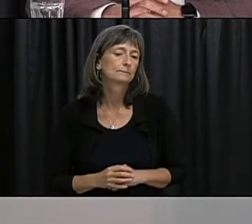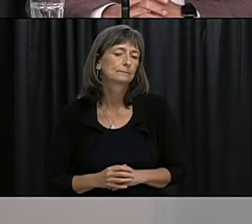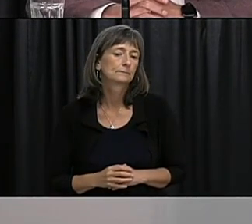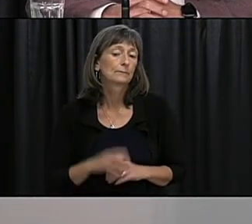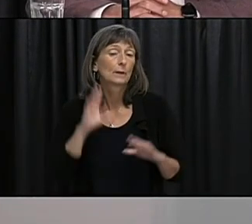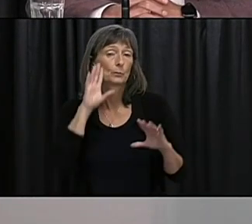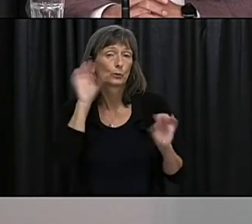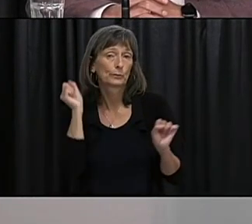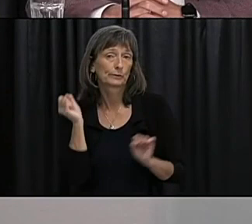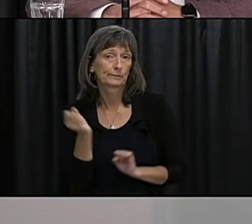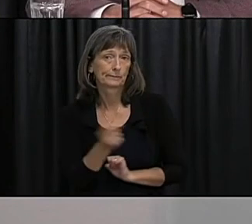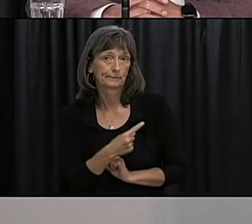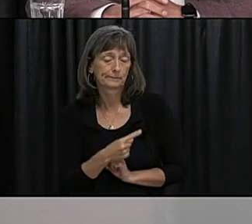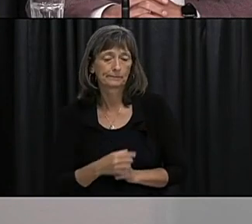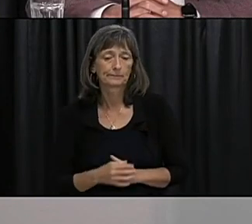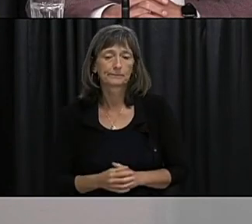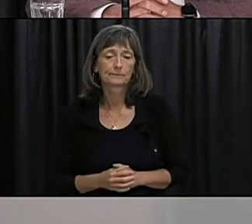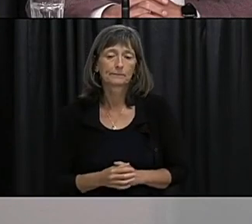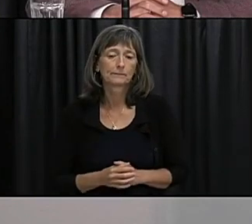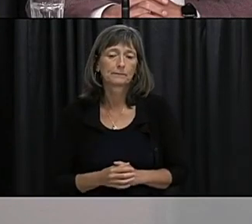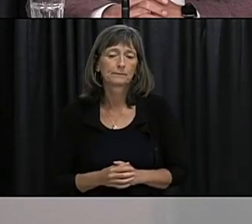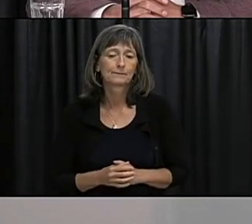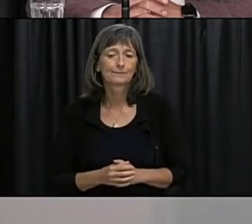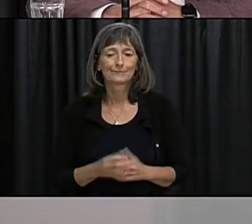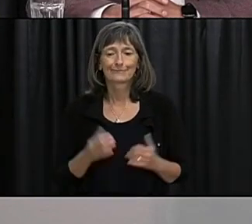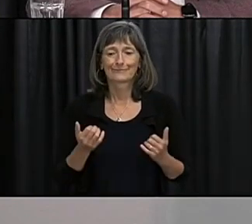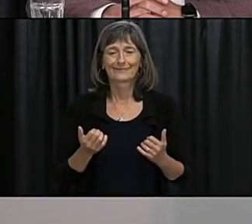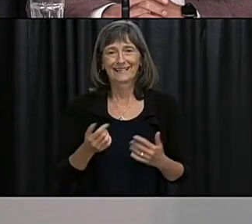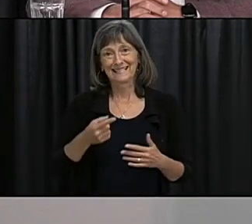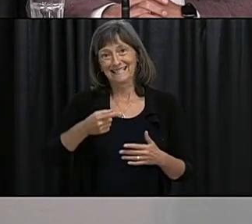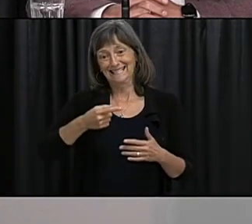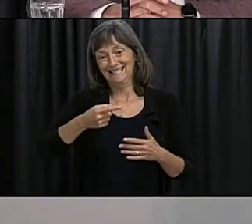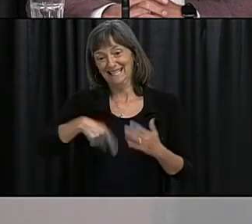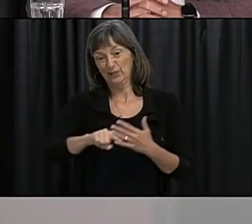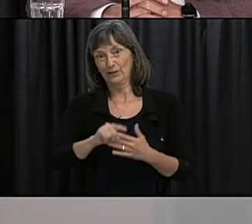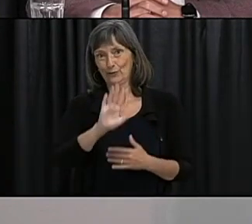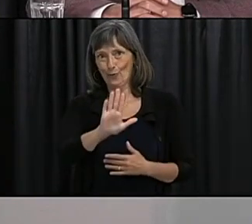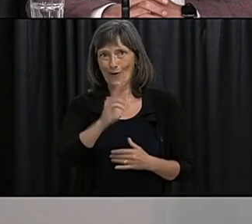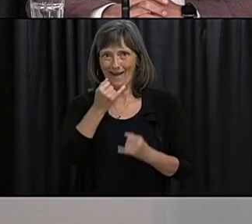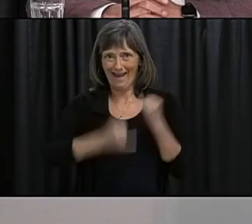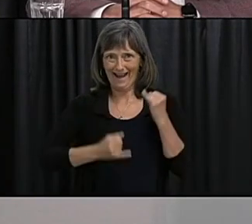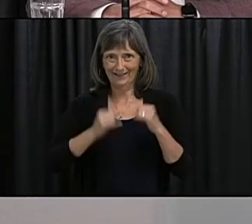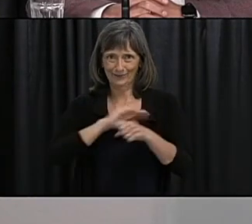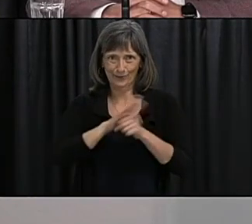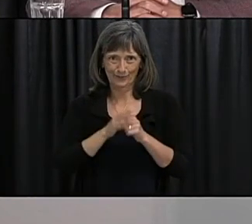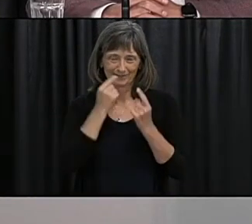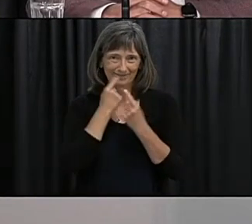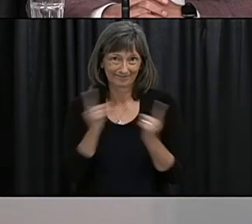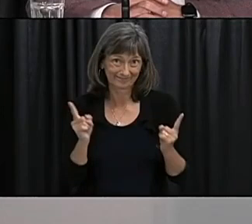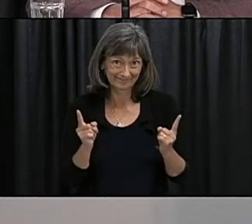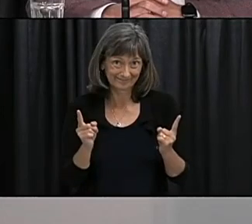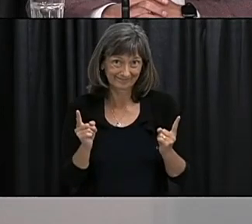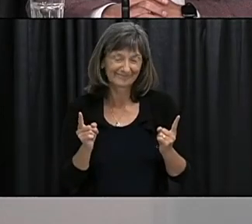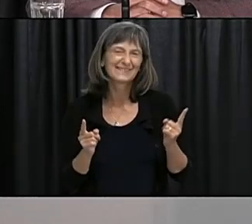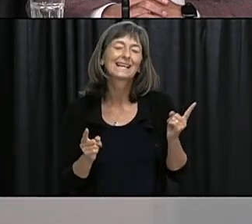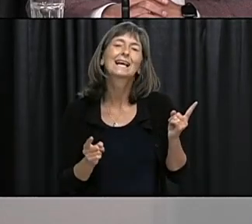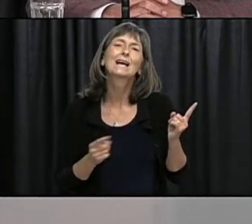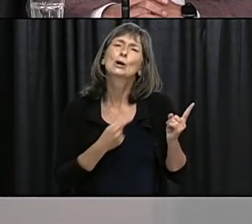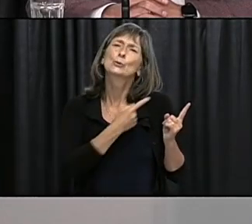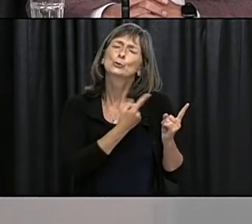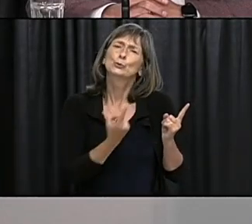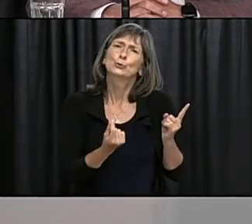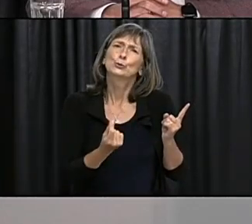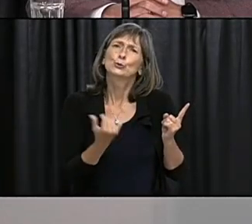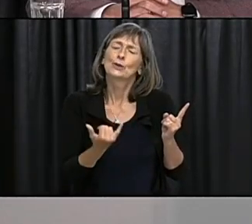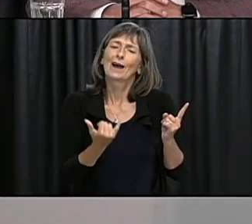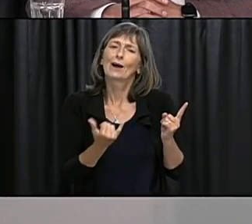premier this is likely your second last COVID briefing what measures are going to be in place to make sure